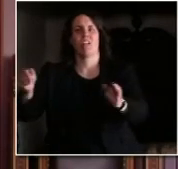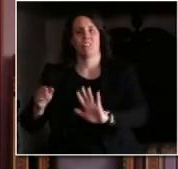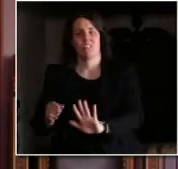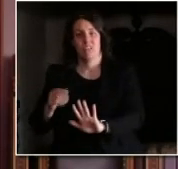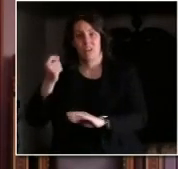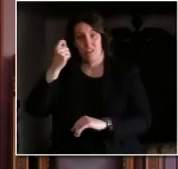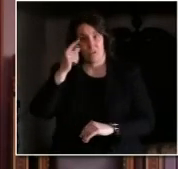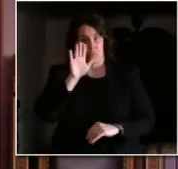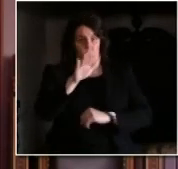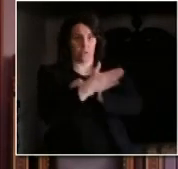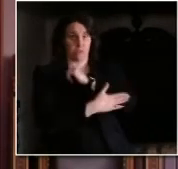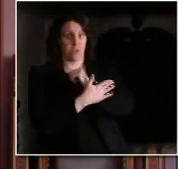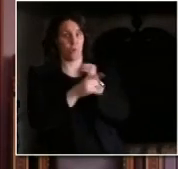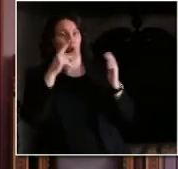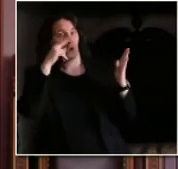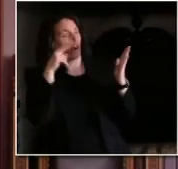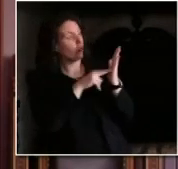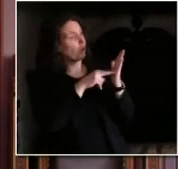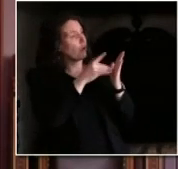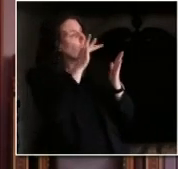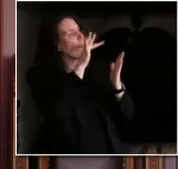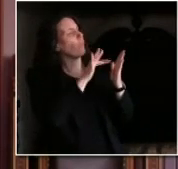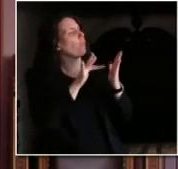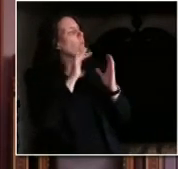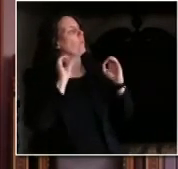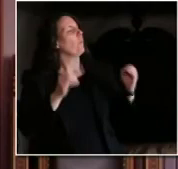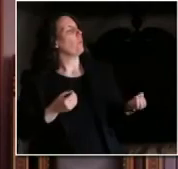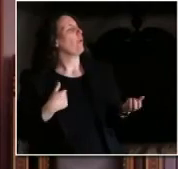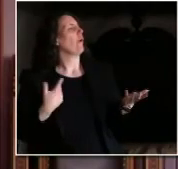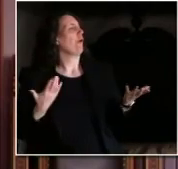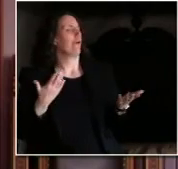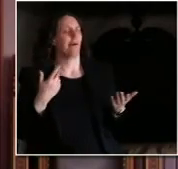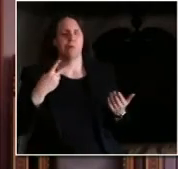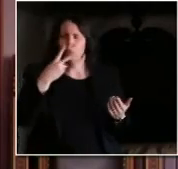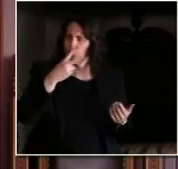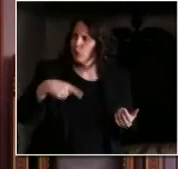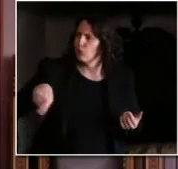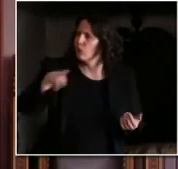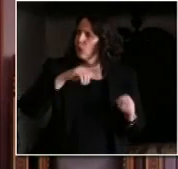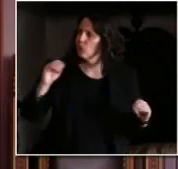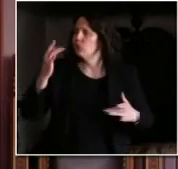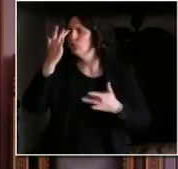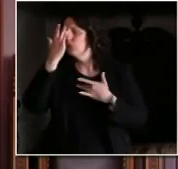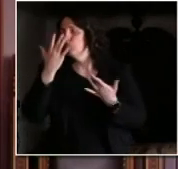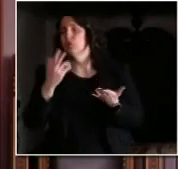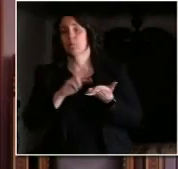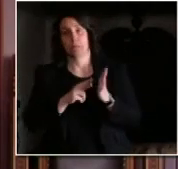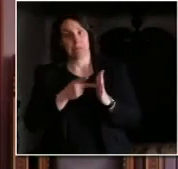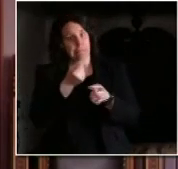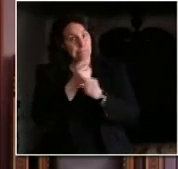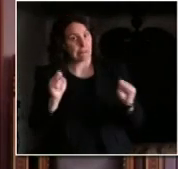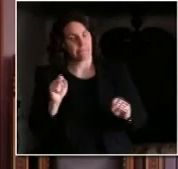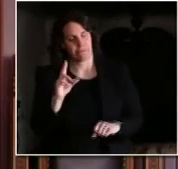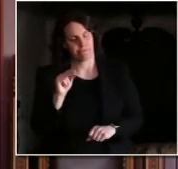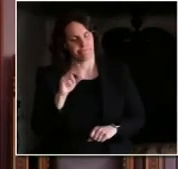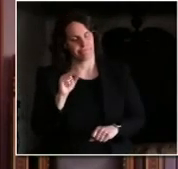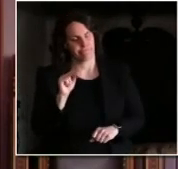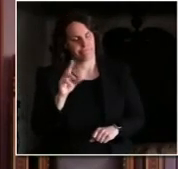mean that's it and second of all even though there may be small numbers that have been identified